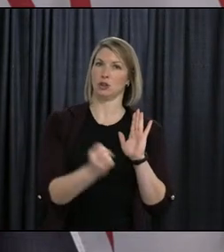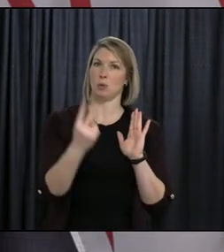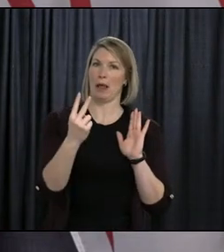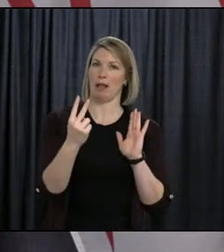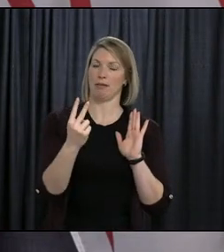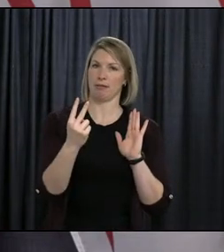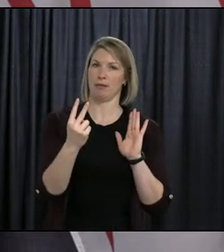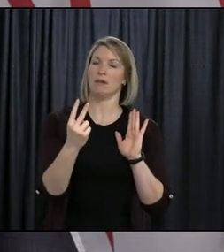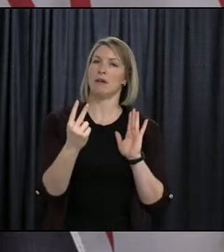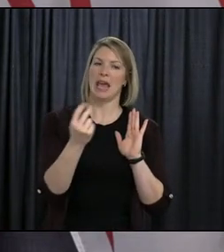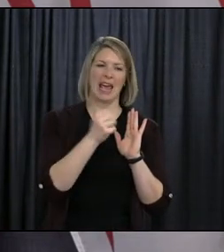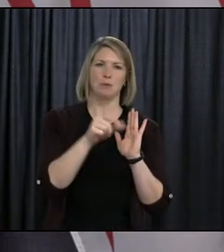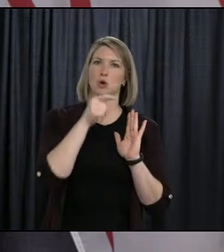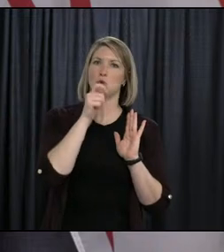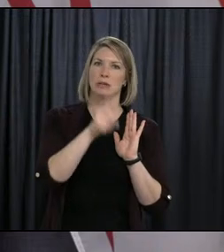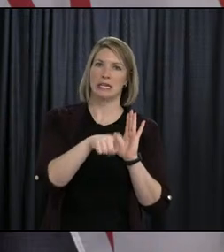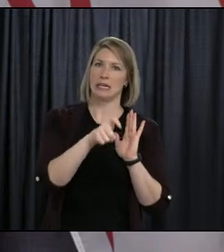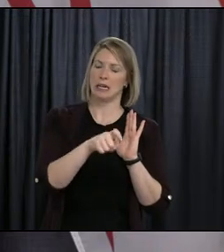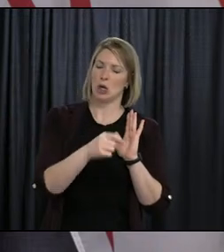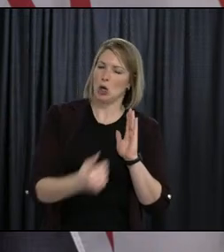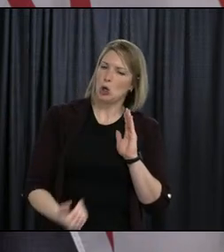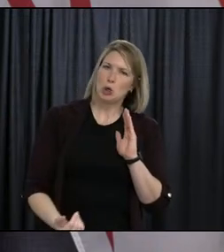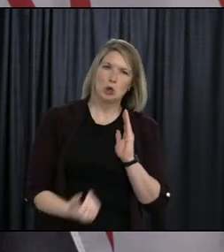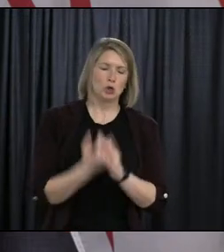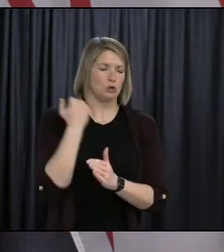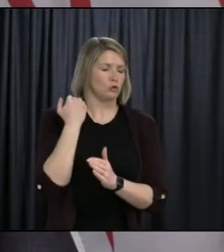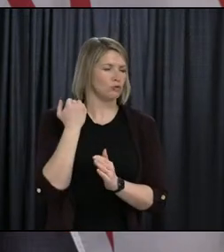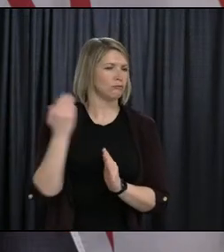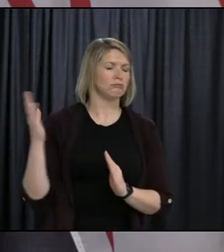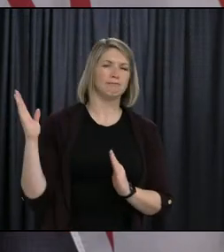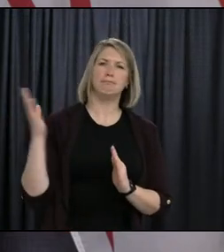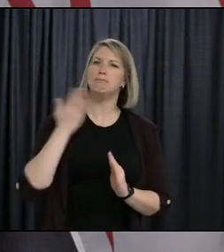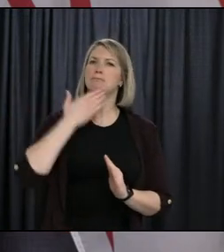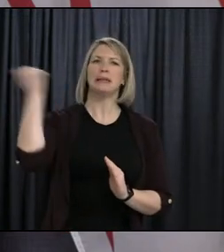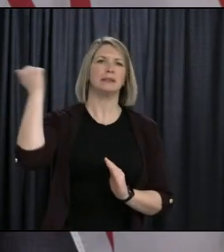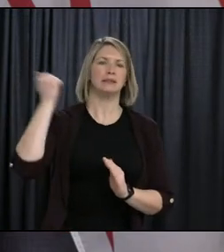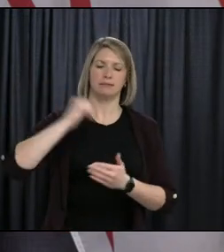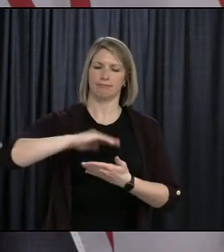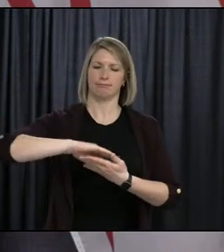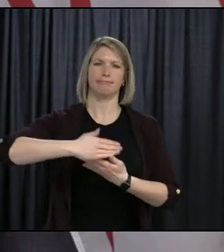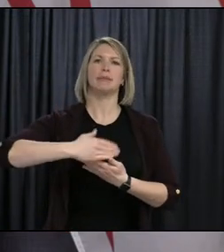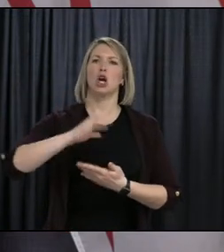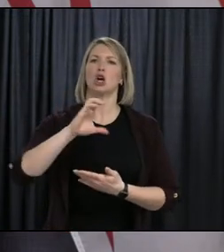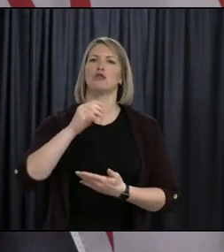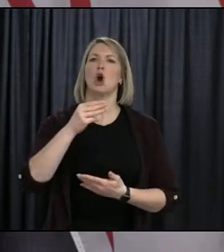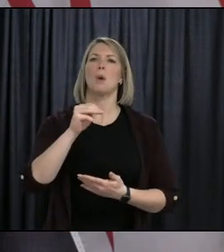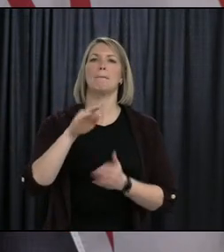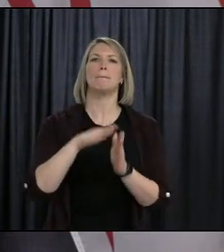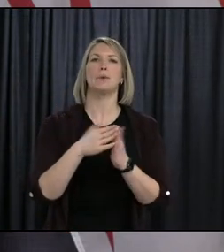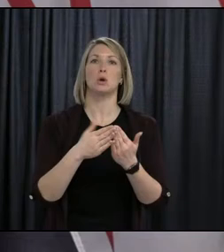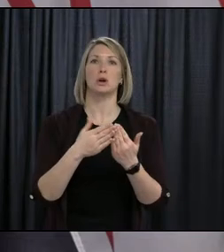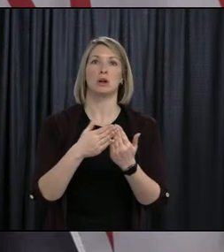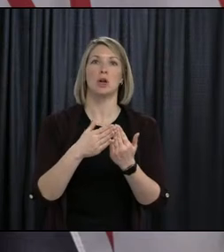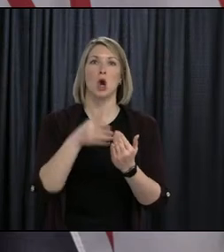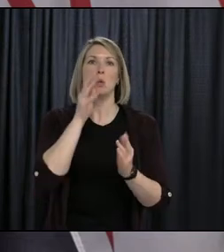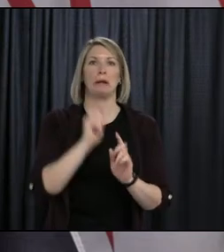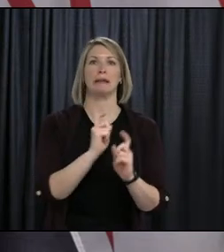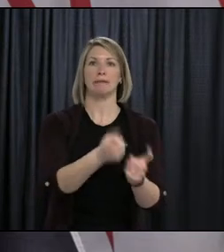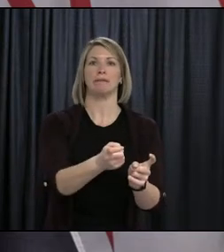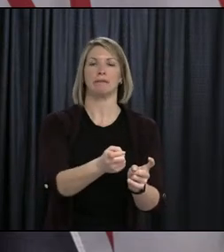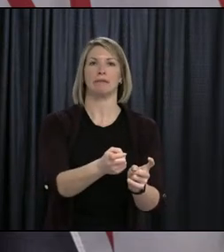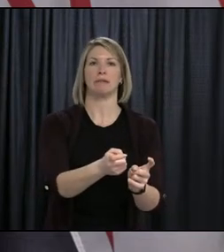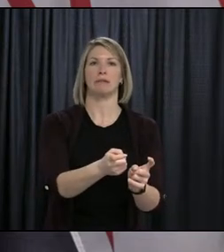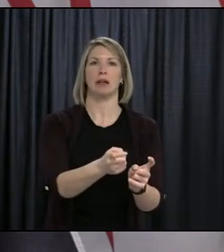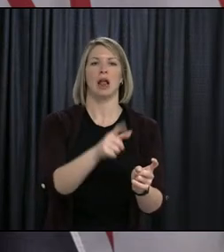-line, brand-new Lenovo Chromebook. The ones that we have now on hand are not the